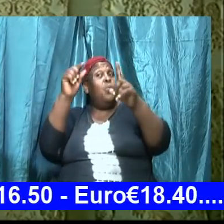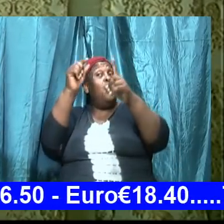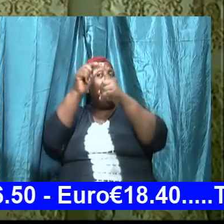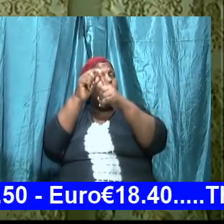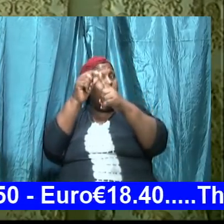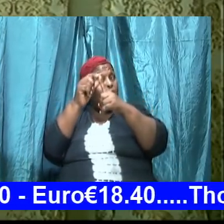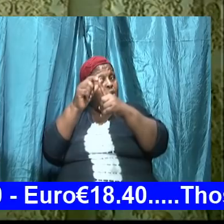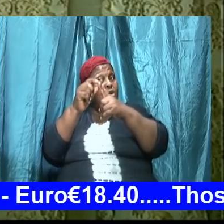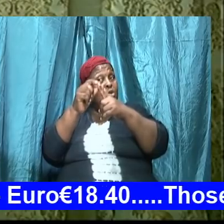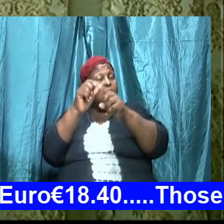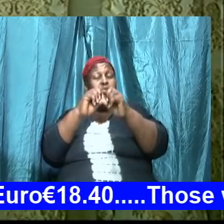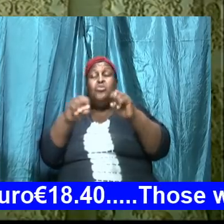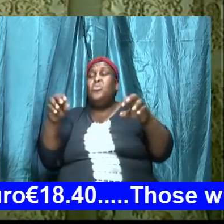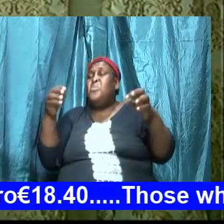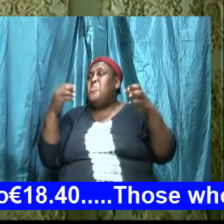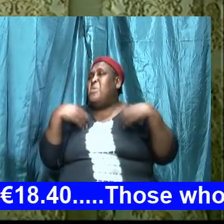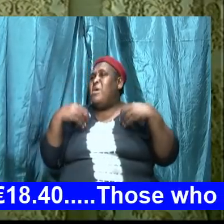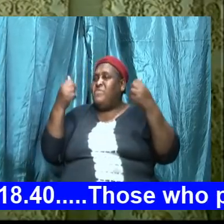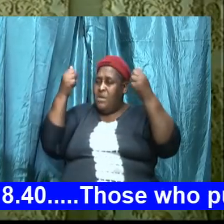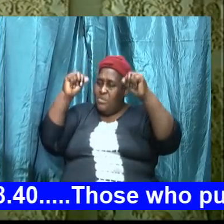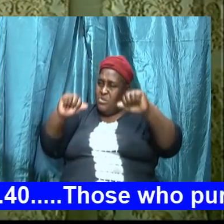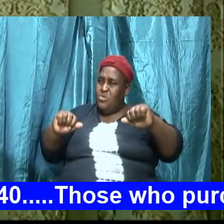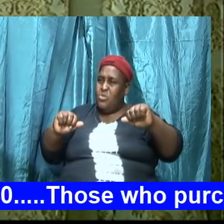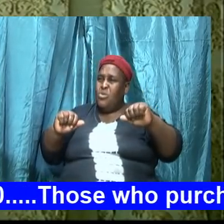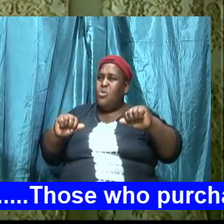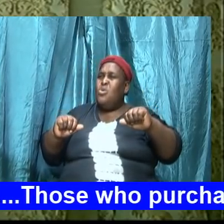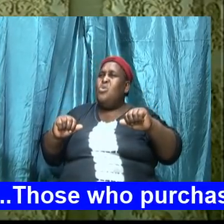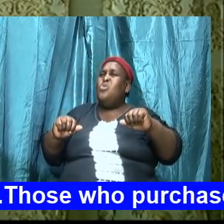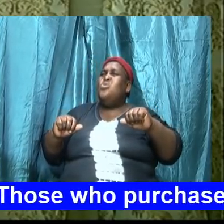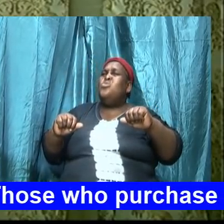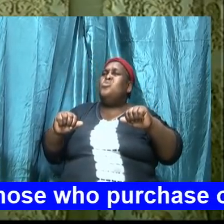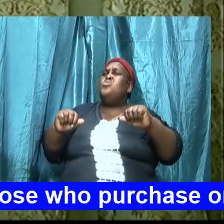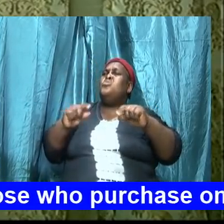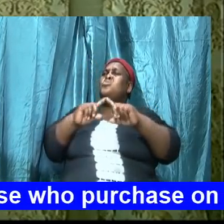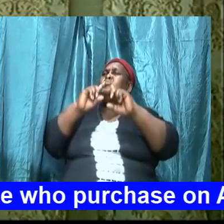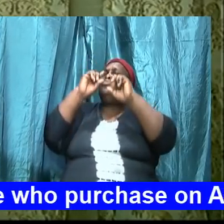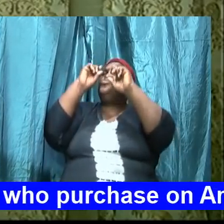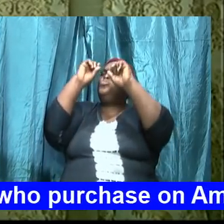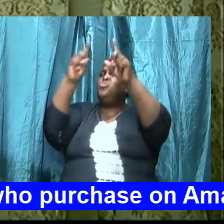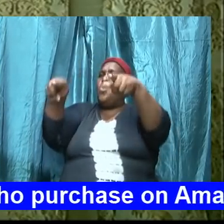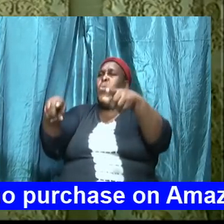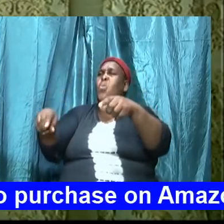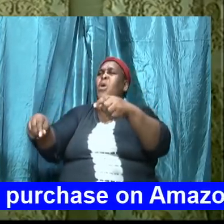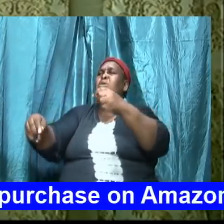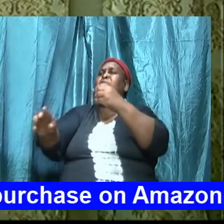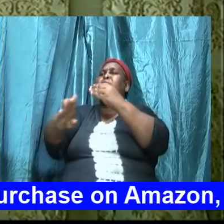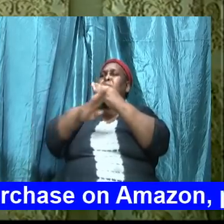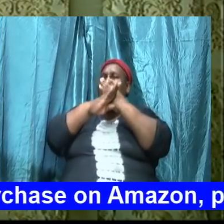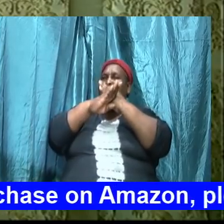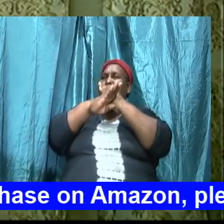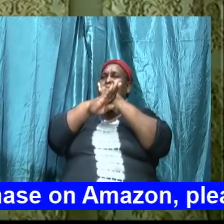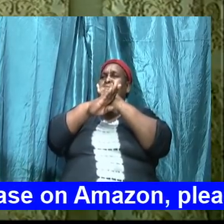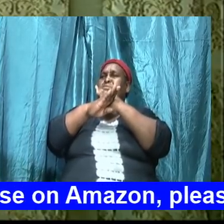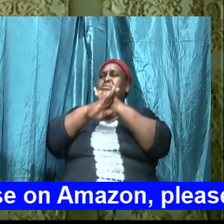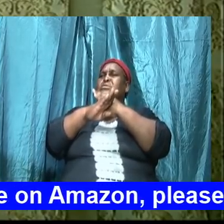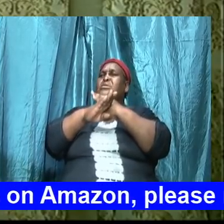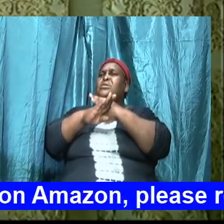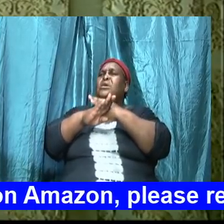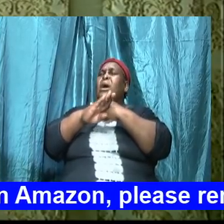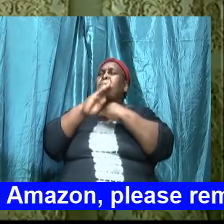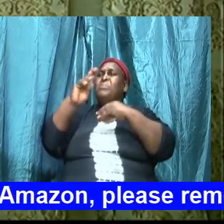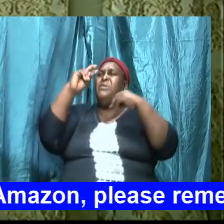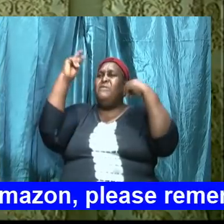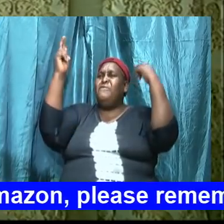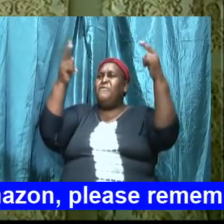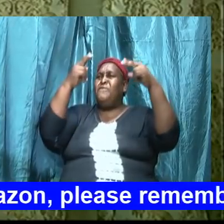have the ability to go on the offensive and to take territories and to conquer for Jesus and overcome us